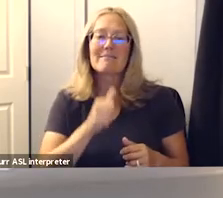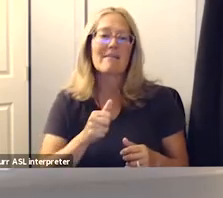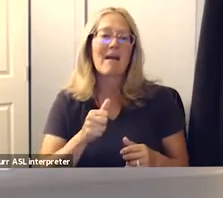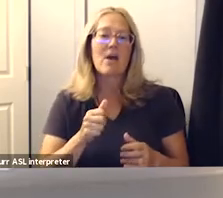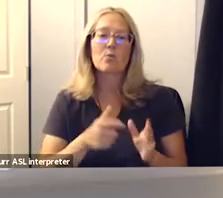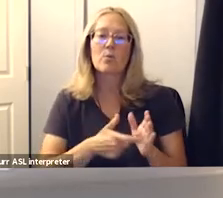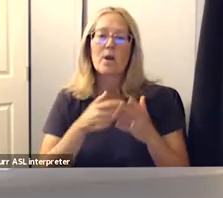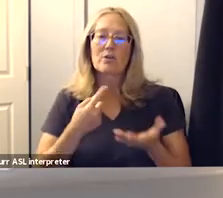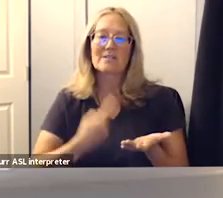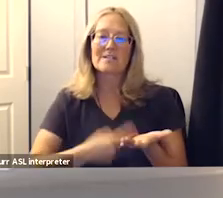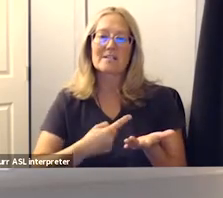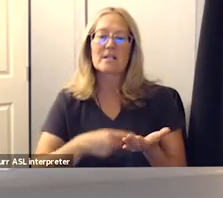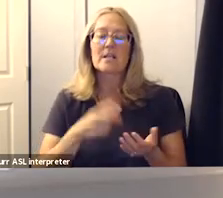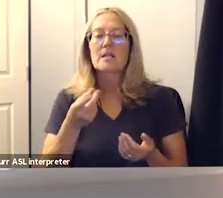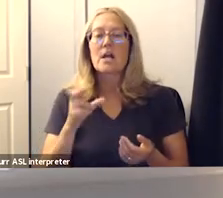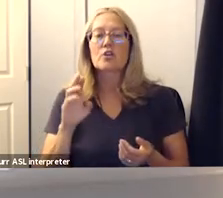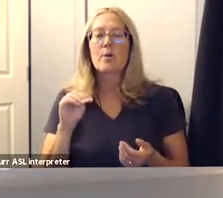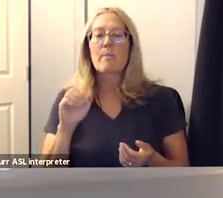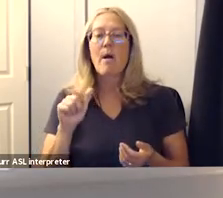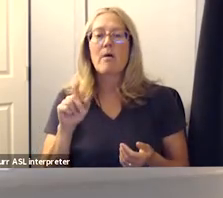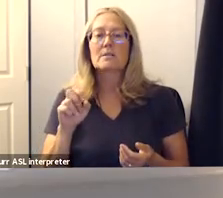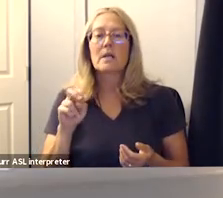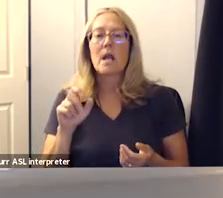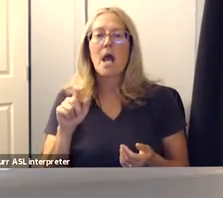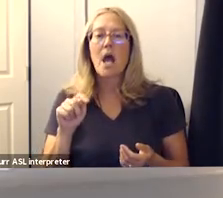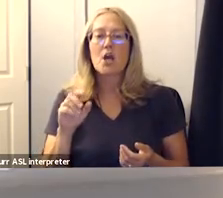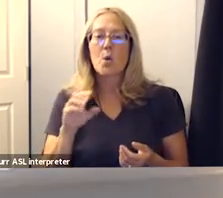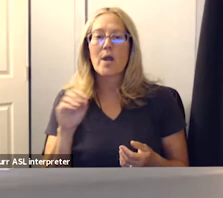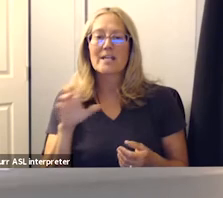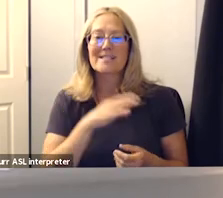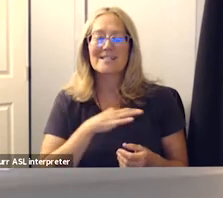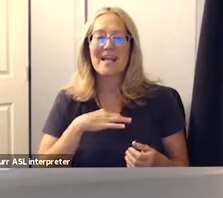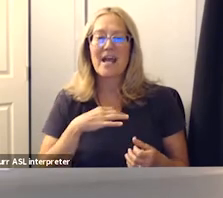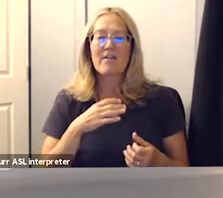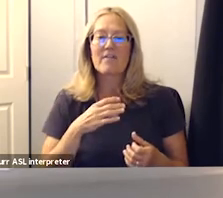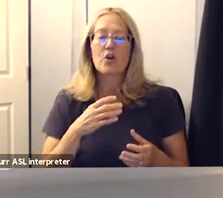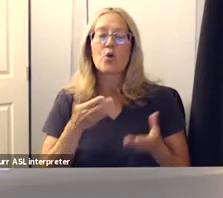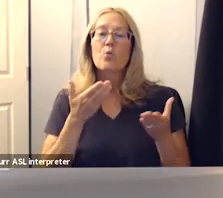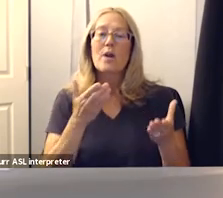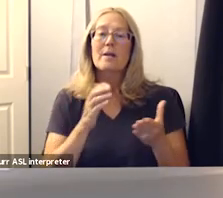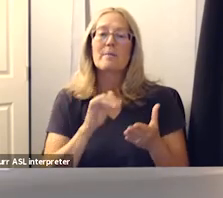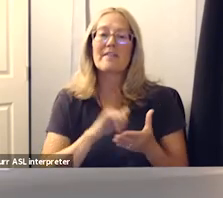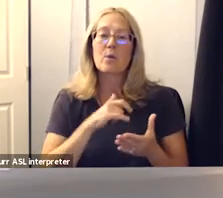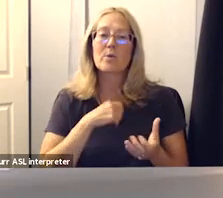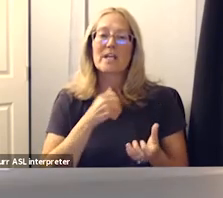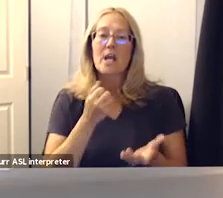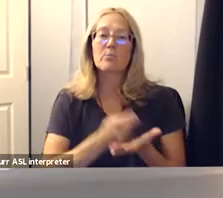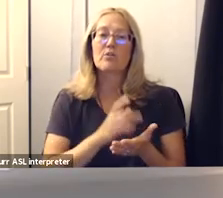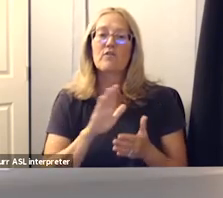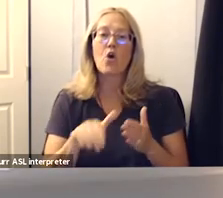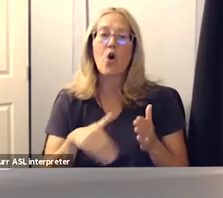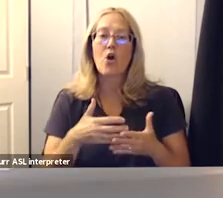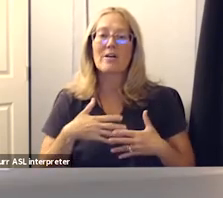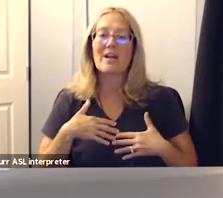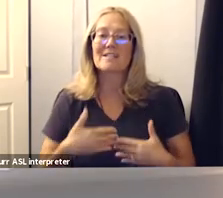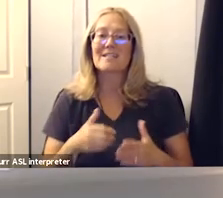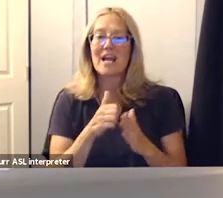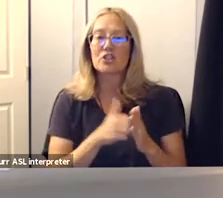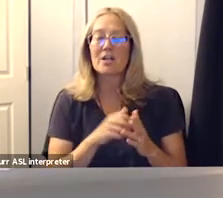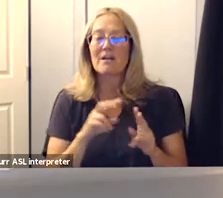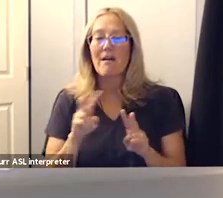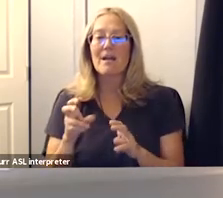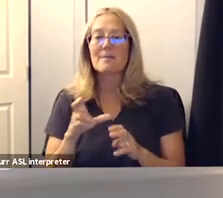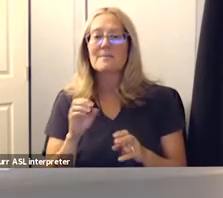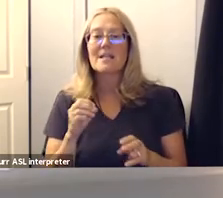dr maldonado and her staff have recommended that we approve all of the consent agenda items and we also have had an opportunity